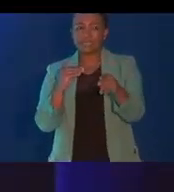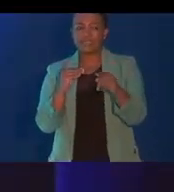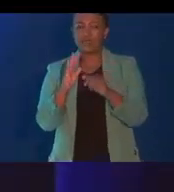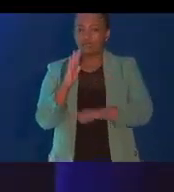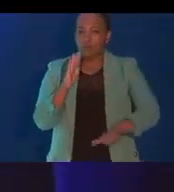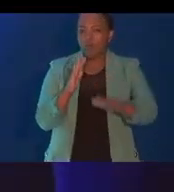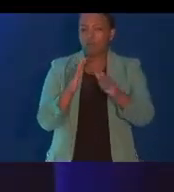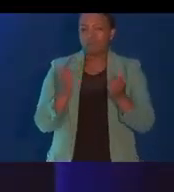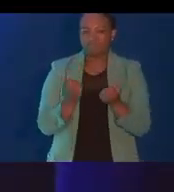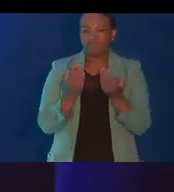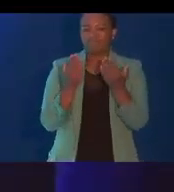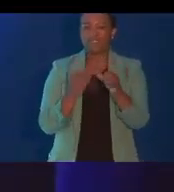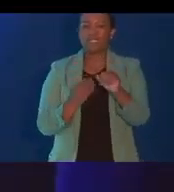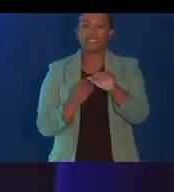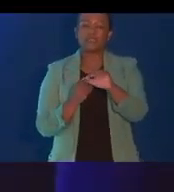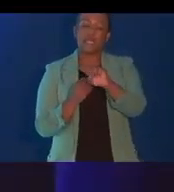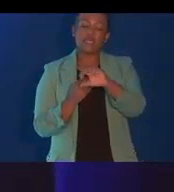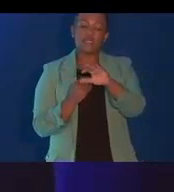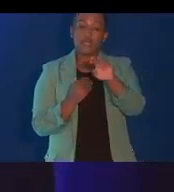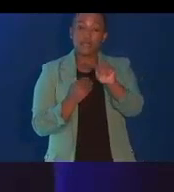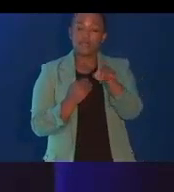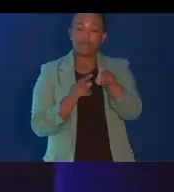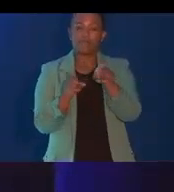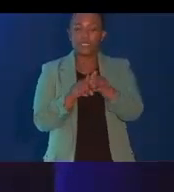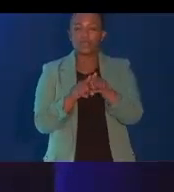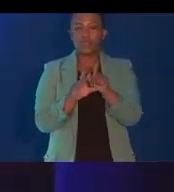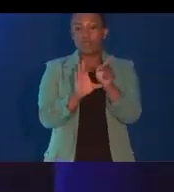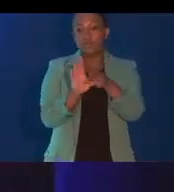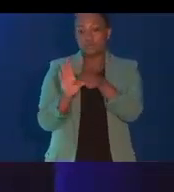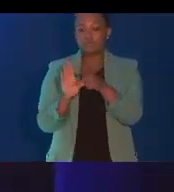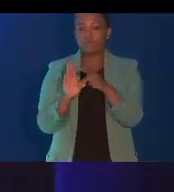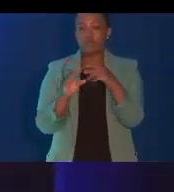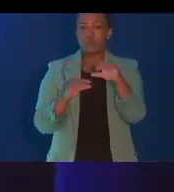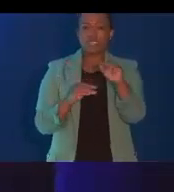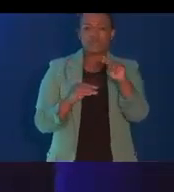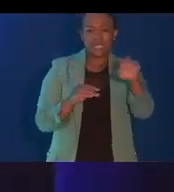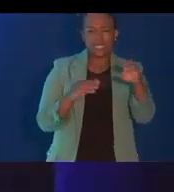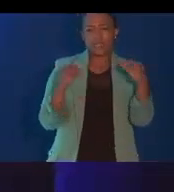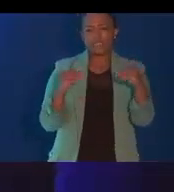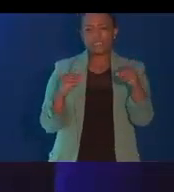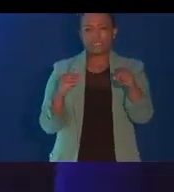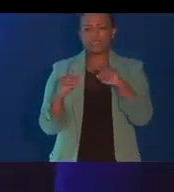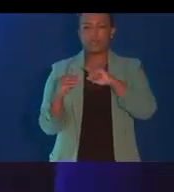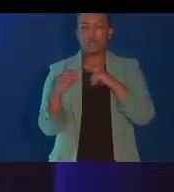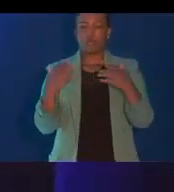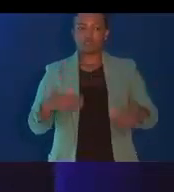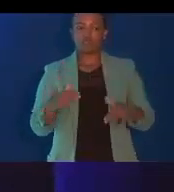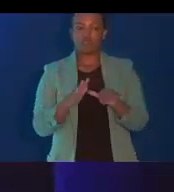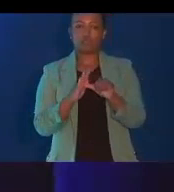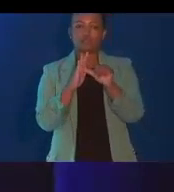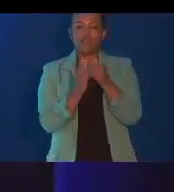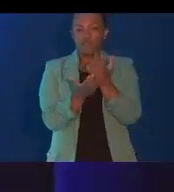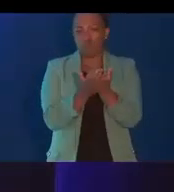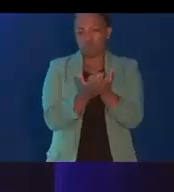localizing supply chains, and increasing the participation of small and medium enterprises in key sectors of the